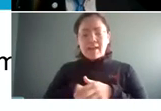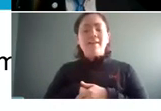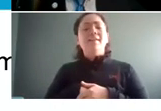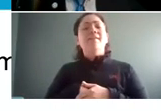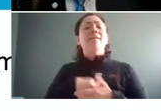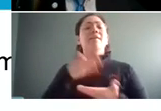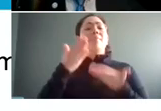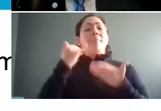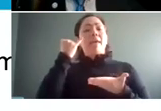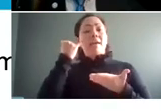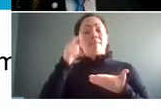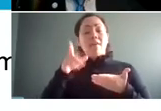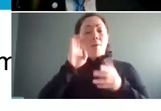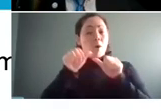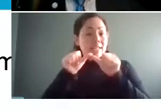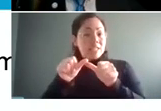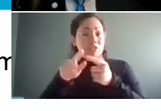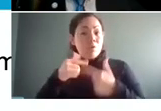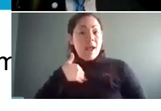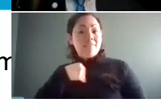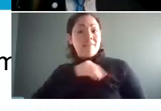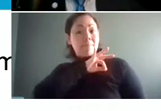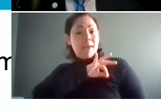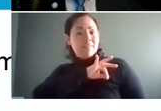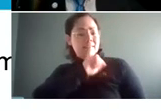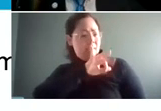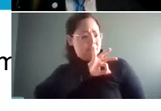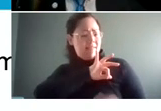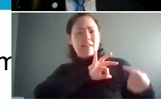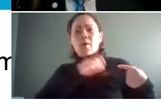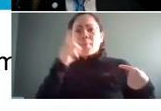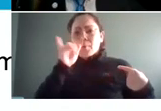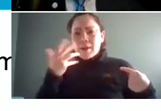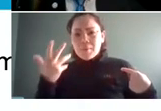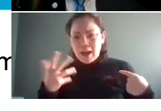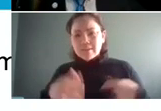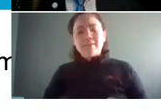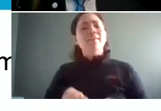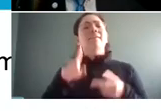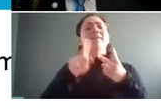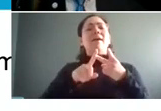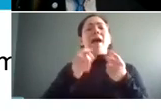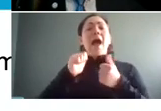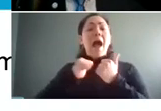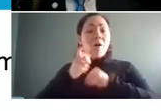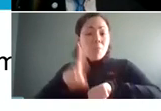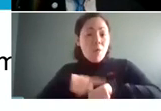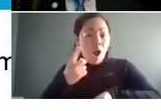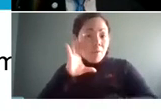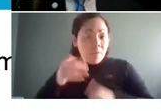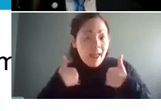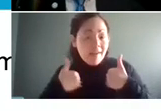people are going to continue to have benefits what benefits are they going to continue to have and for what period of time if you have eap